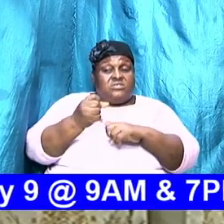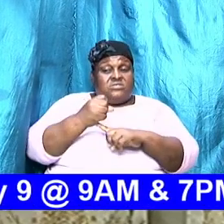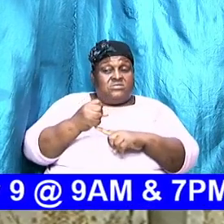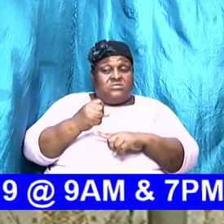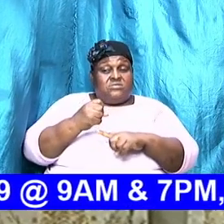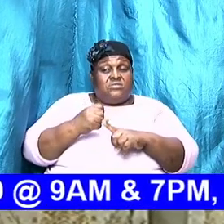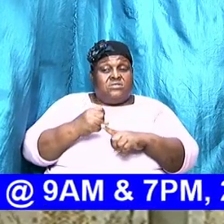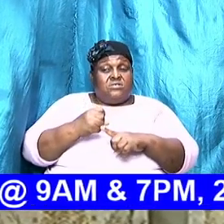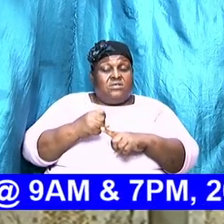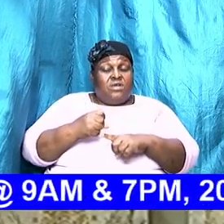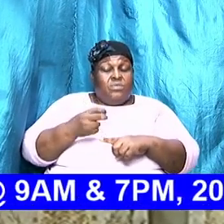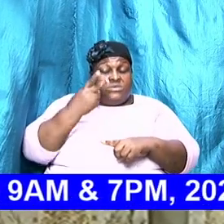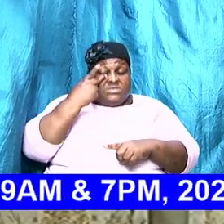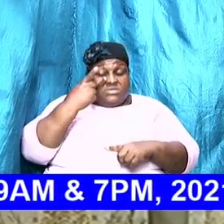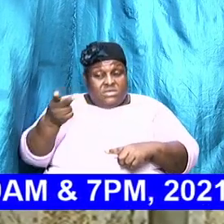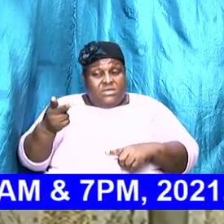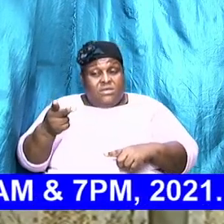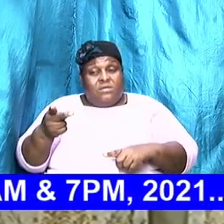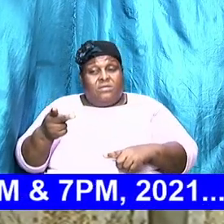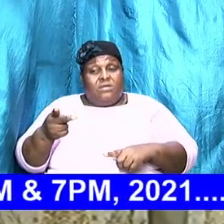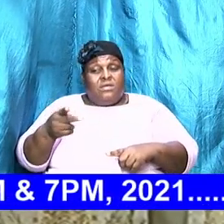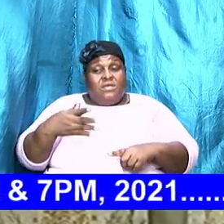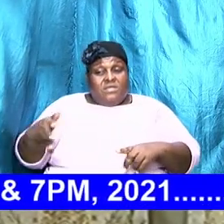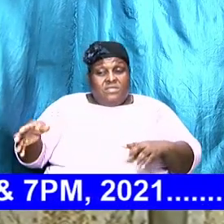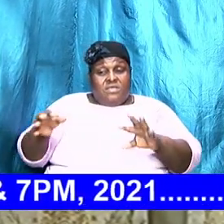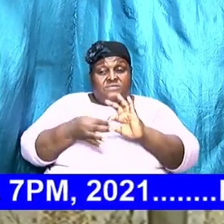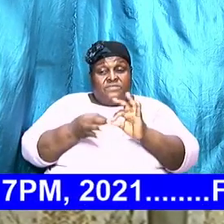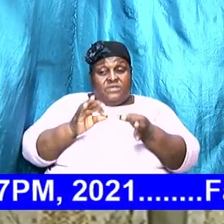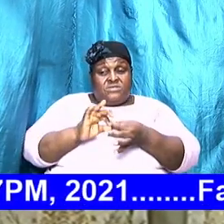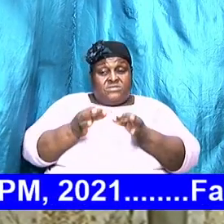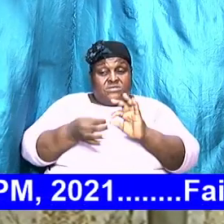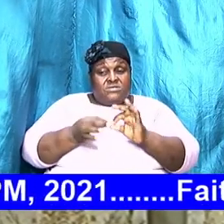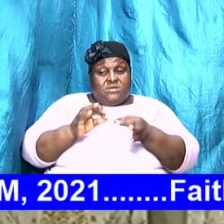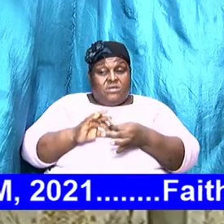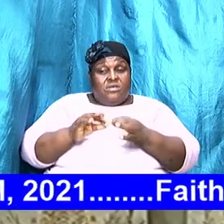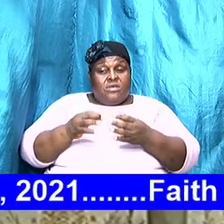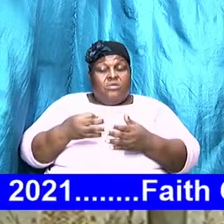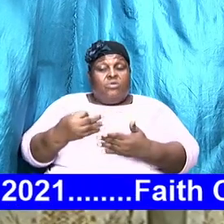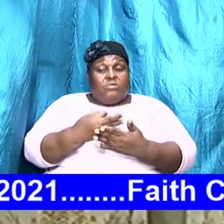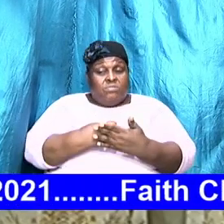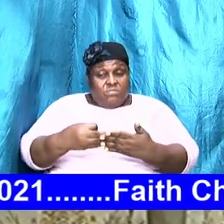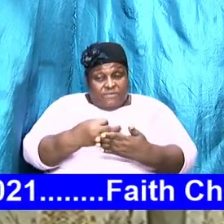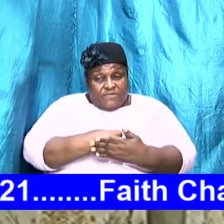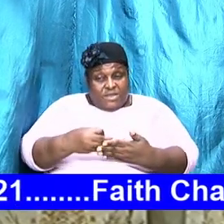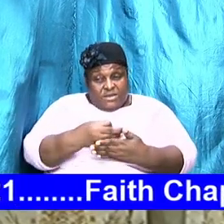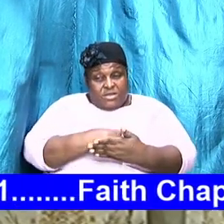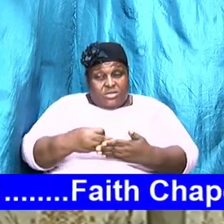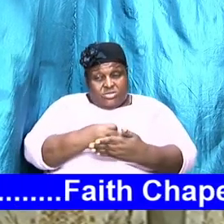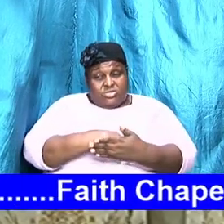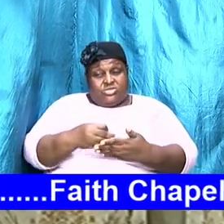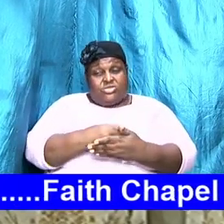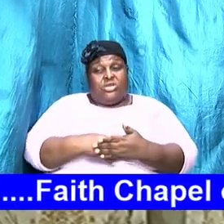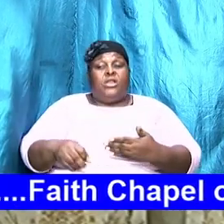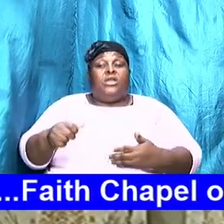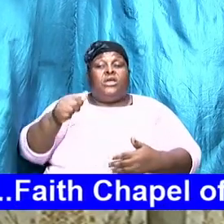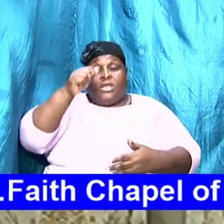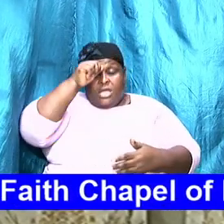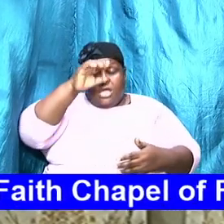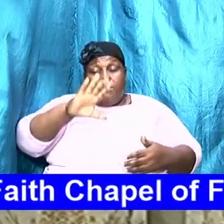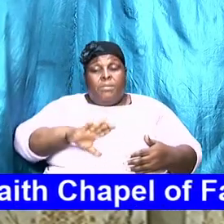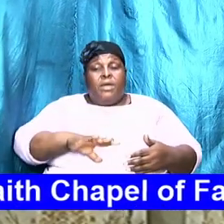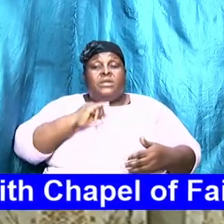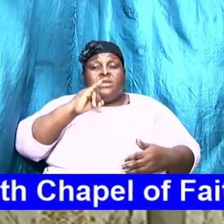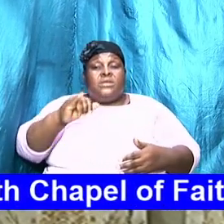adjustments which we will address but fundamentally a man is the